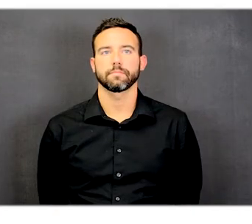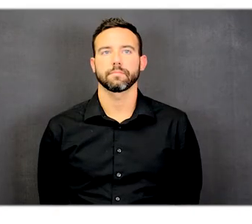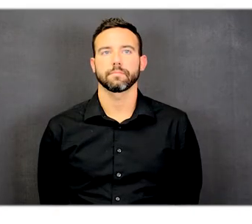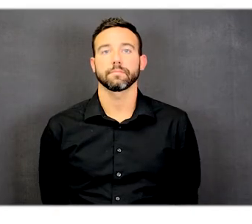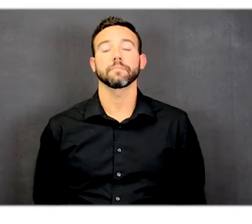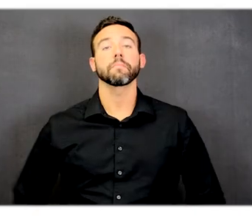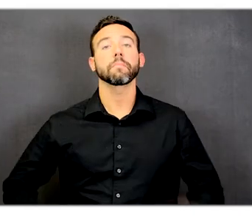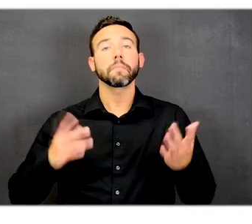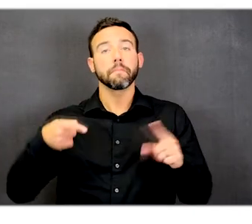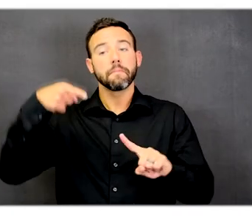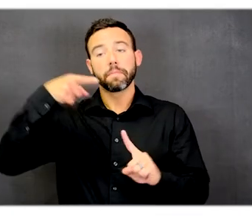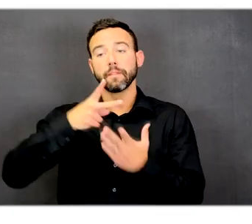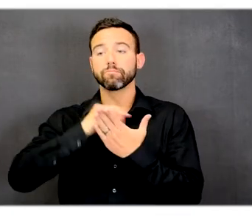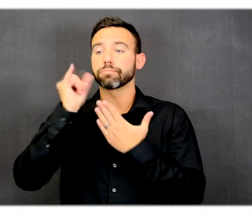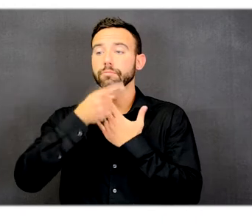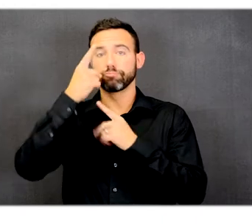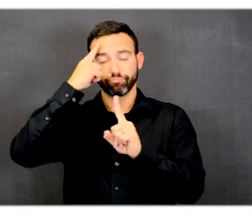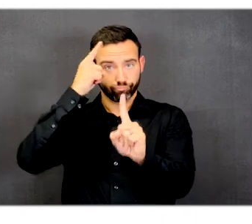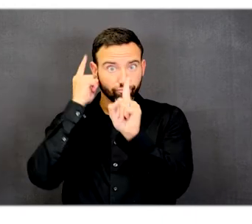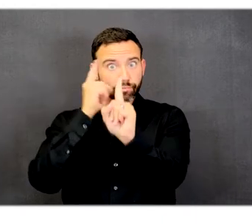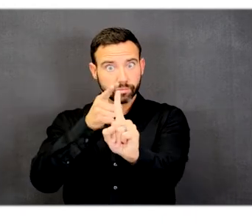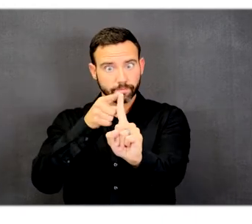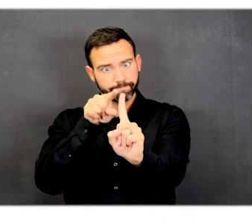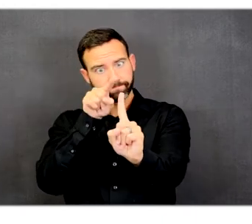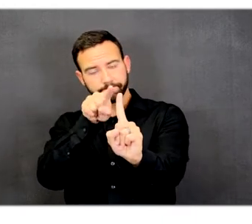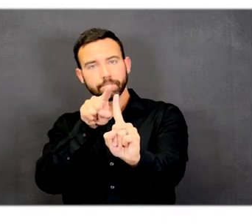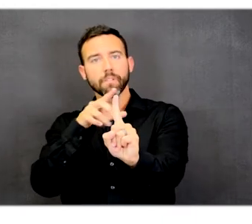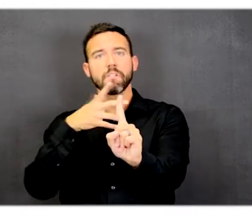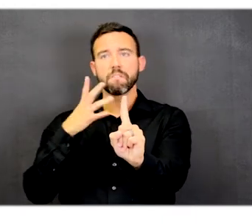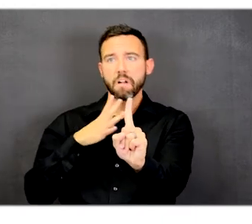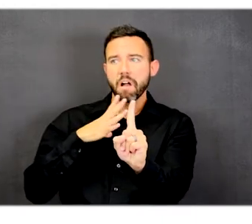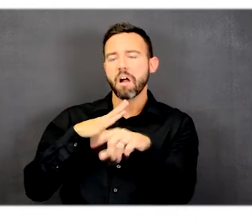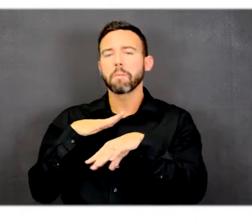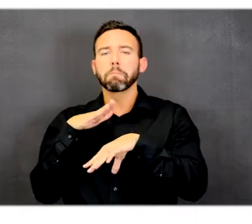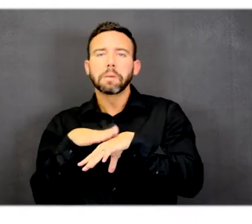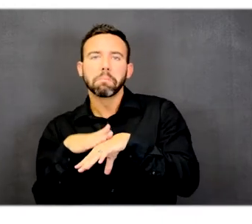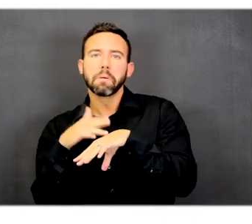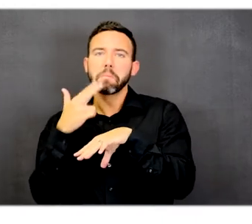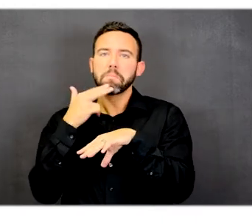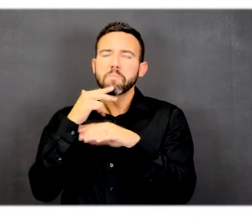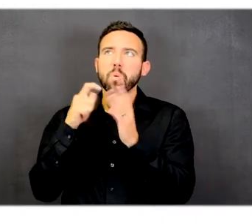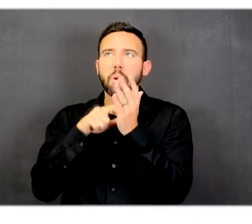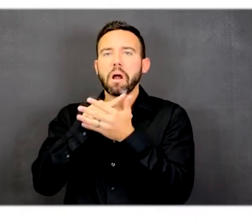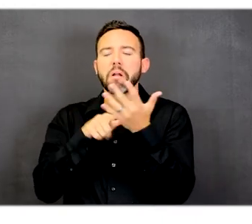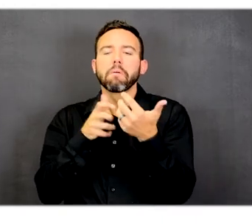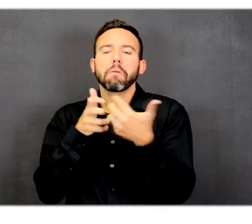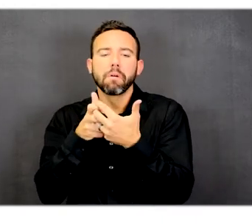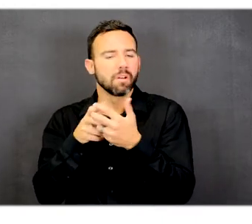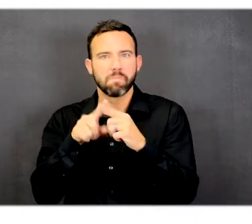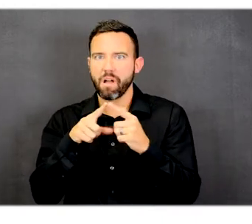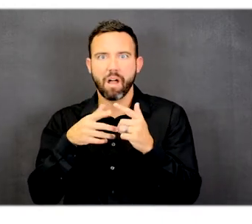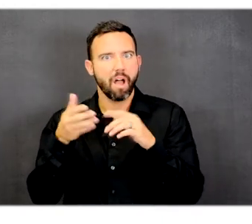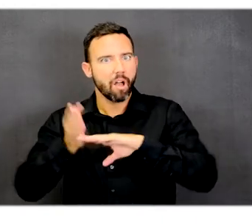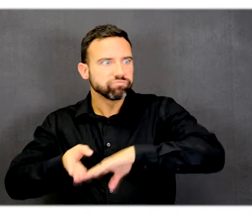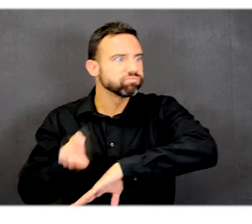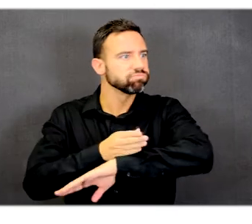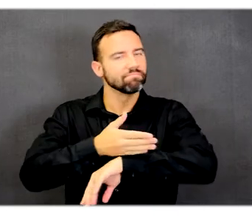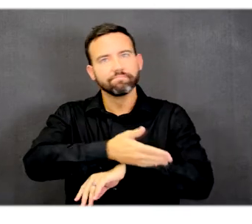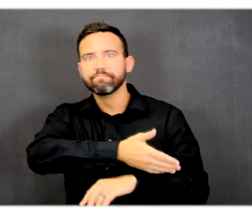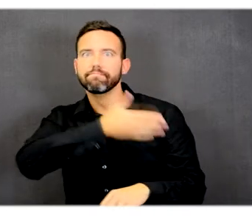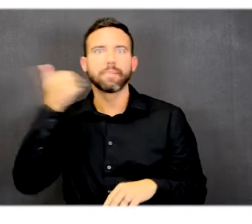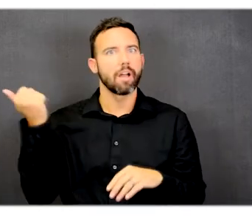The goal for this project was not to just meet the minimum requirements, but exceed them whenever possible.